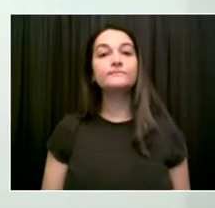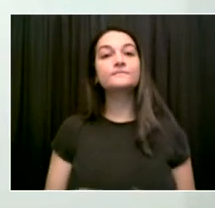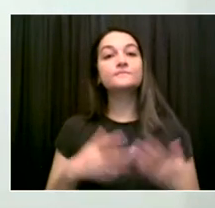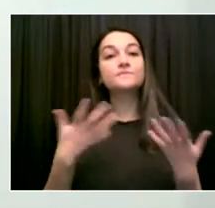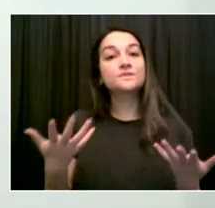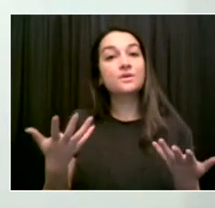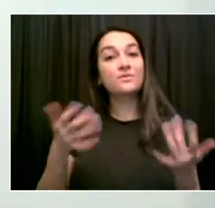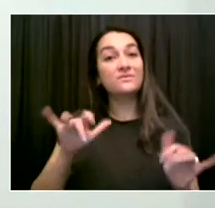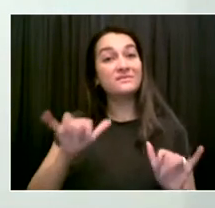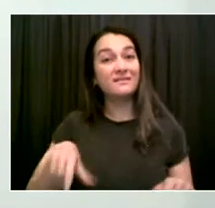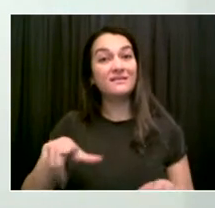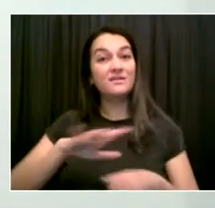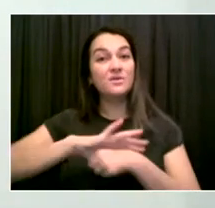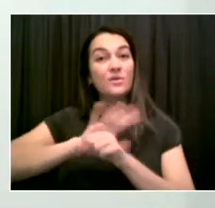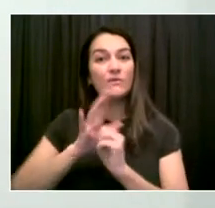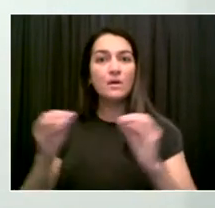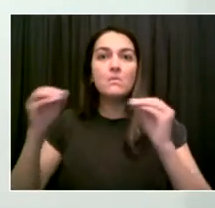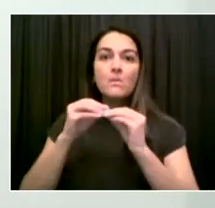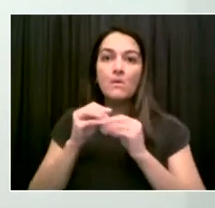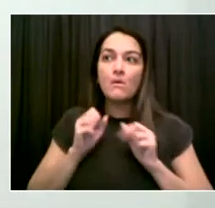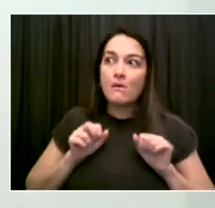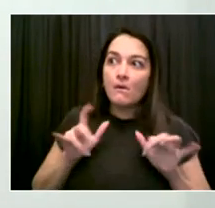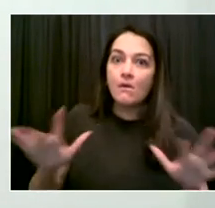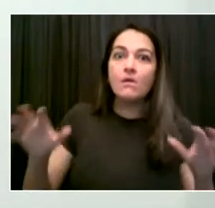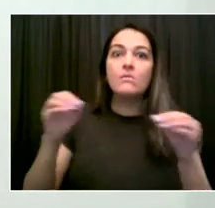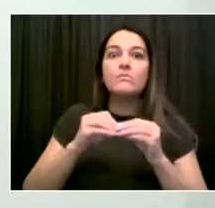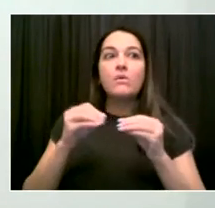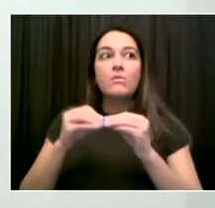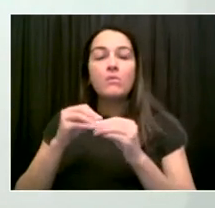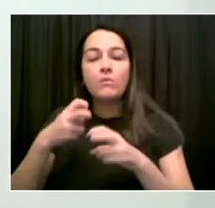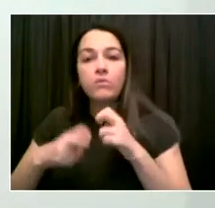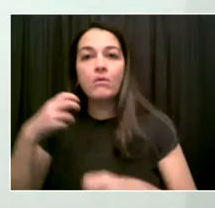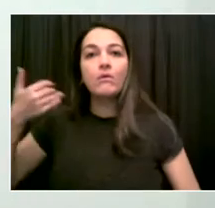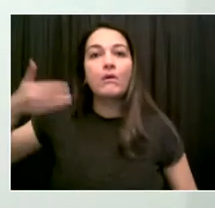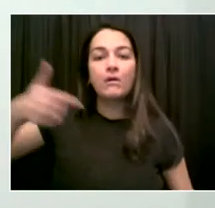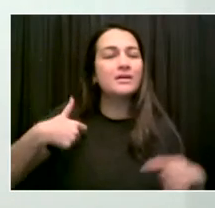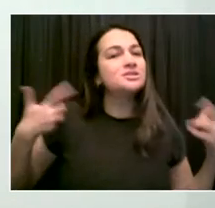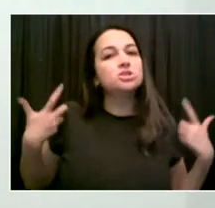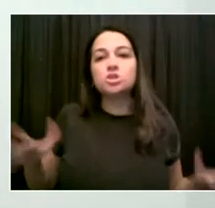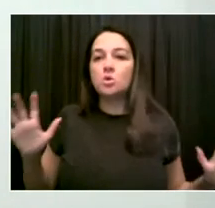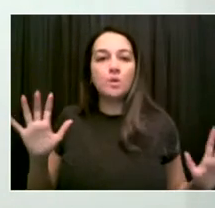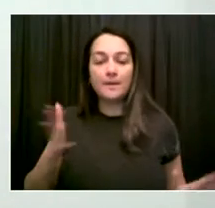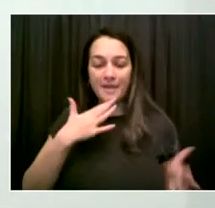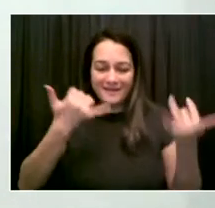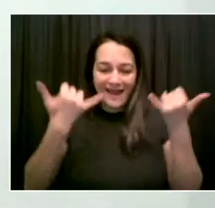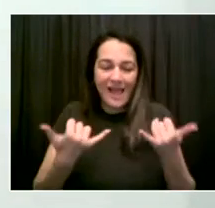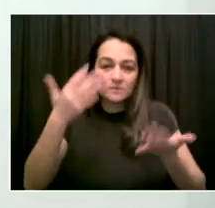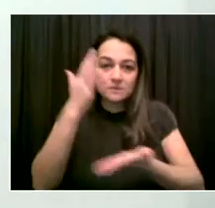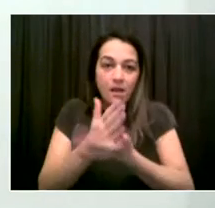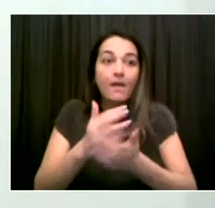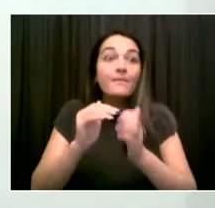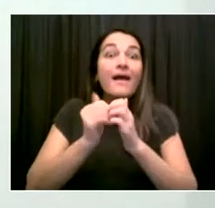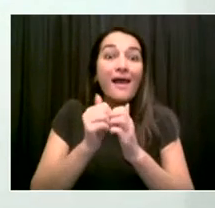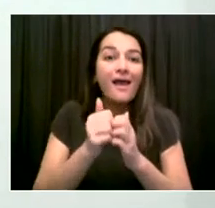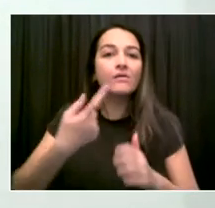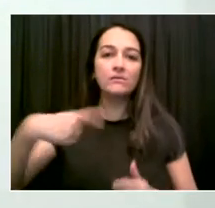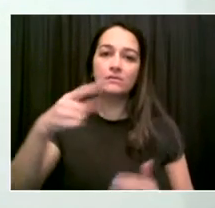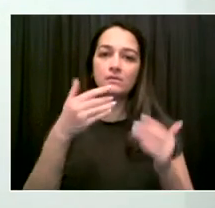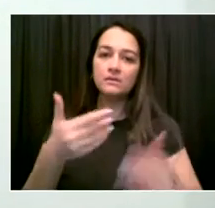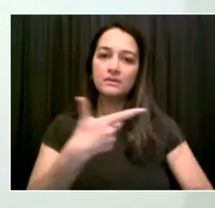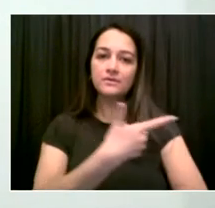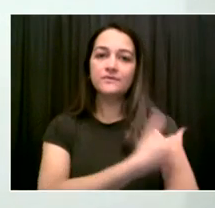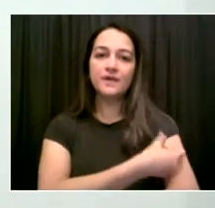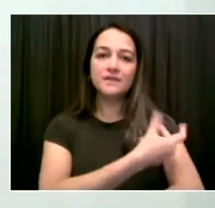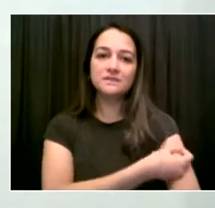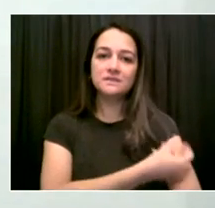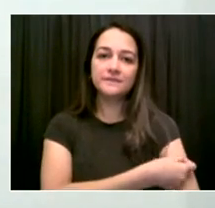put us in danger of being forced with a future decision of another shutdown. We don't want to go back there. We want